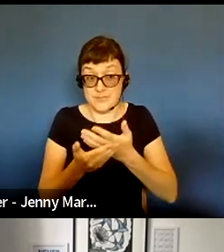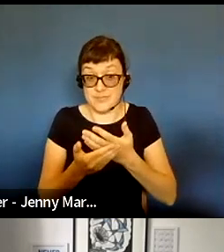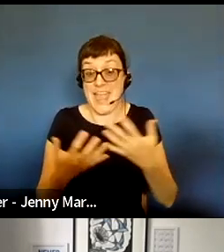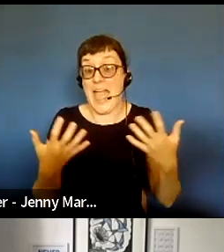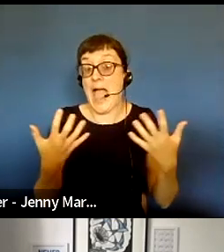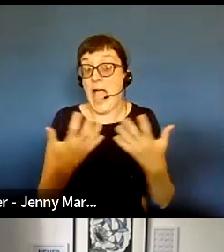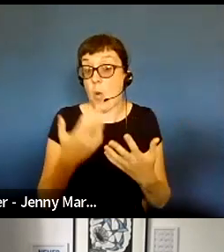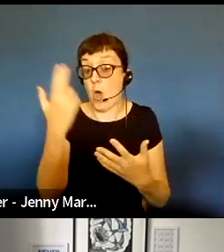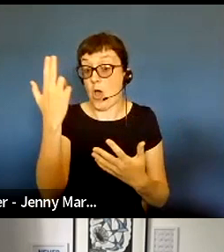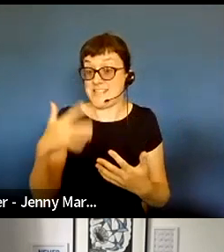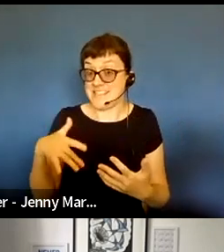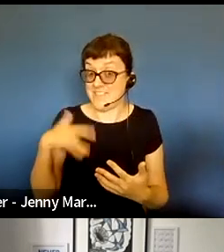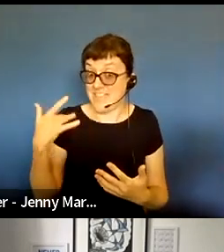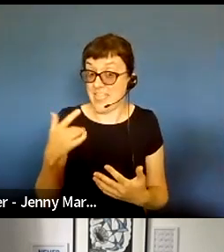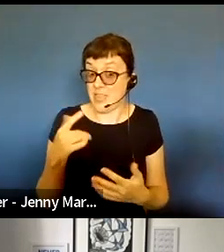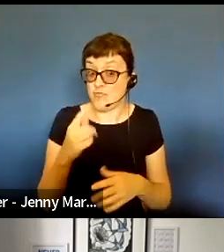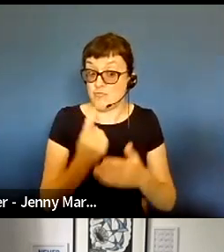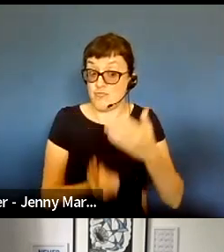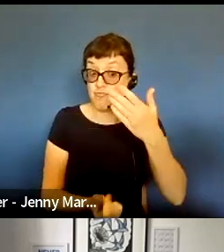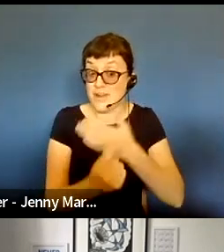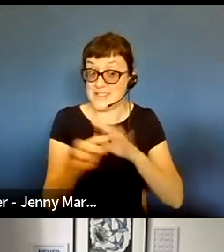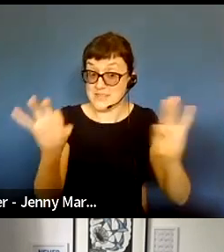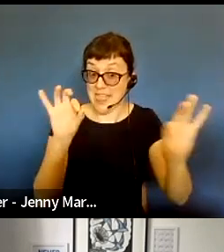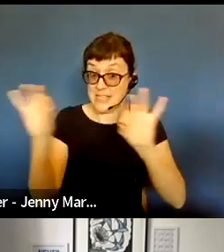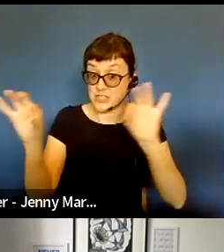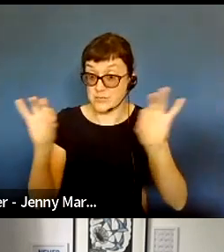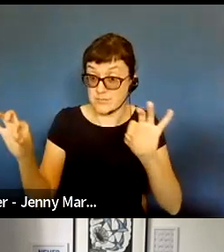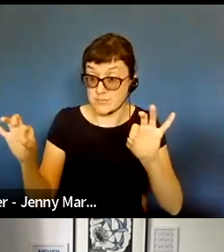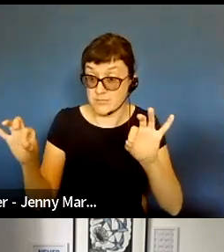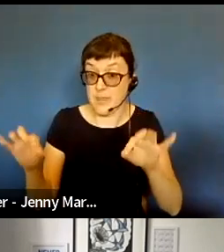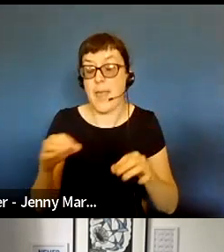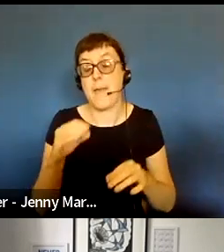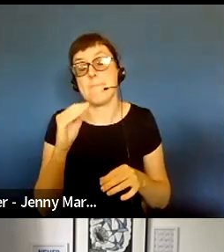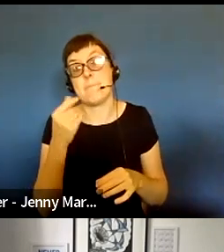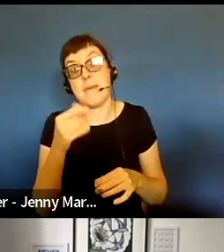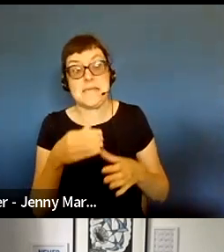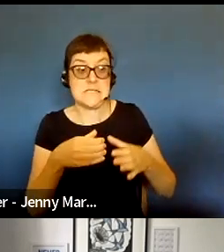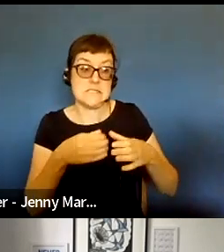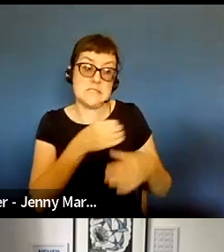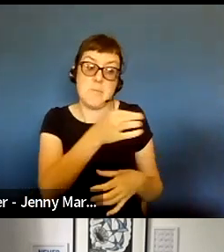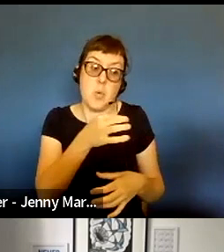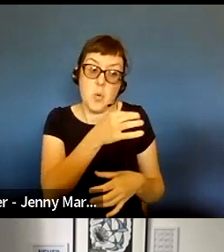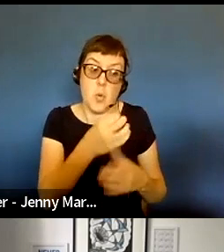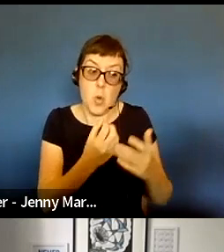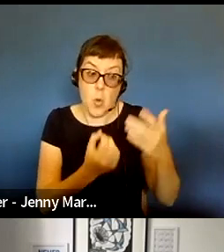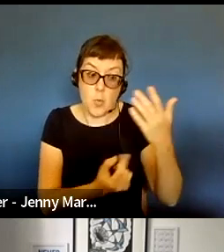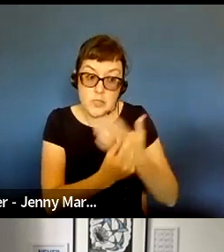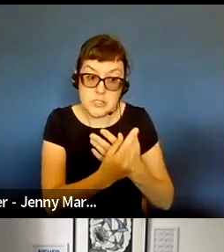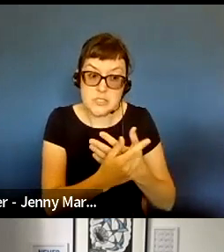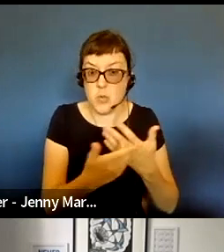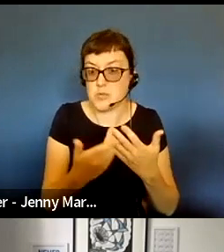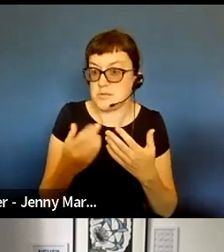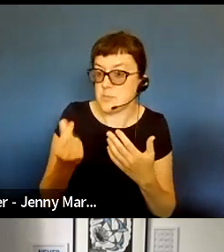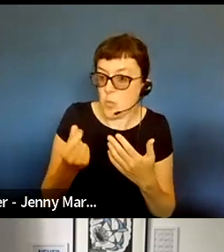feel about this random selection. And while for sort of small opportunities or small bits of resource or things that